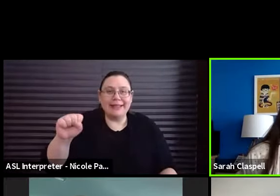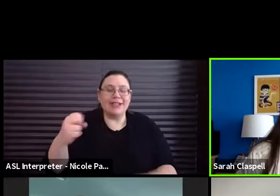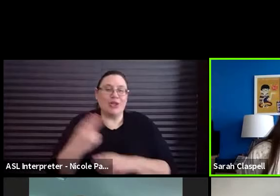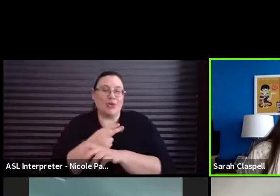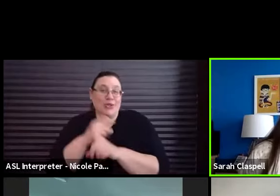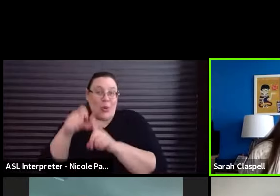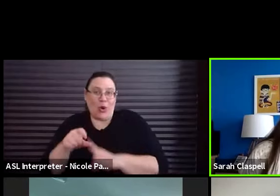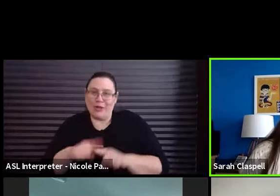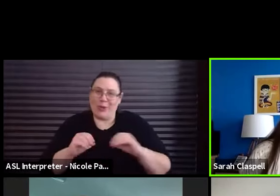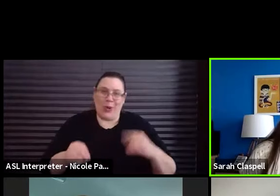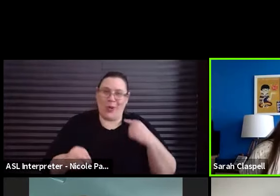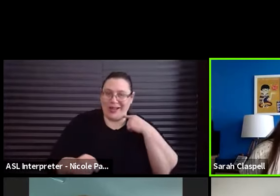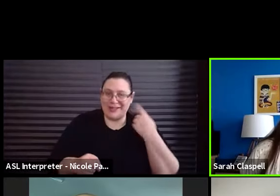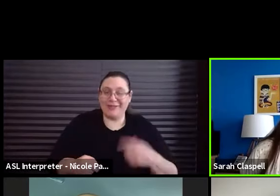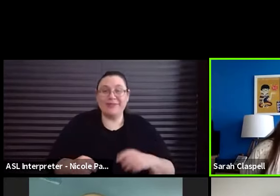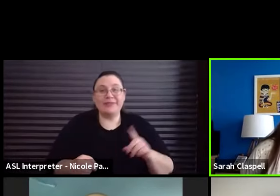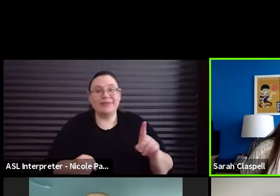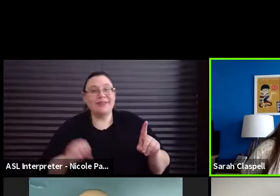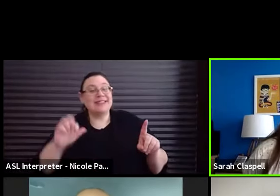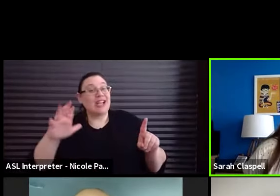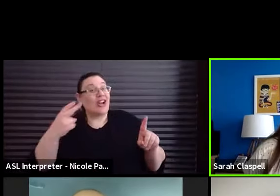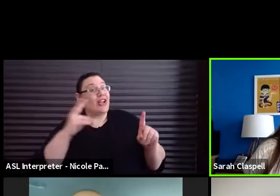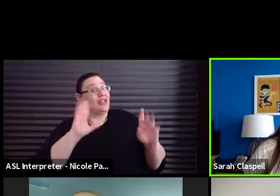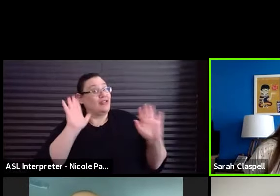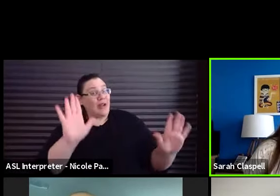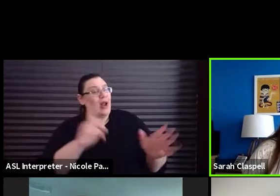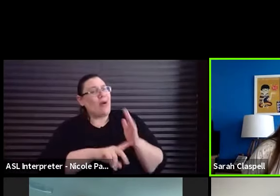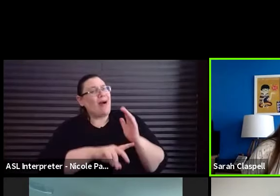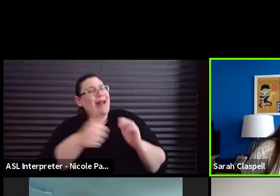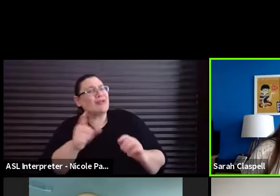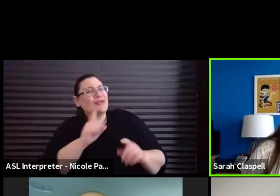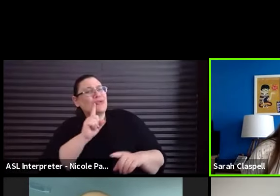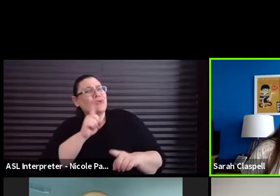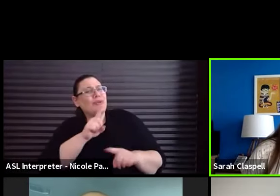Great. If this is true, what else must be true about this character?